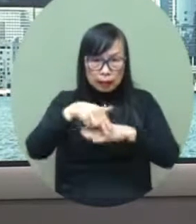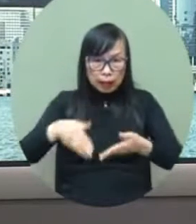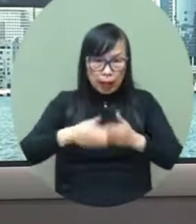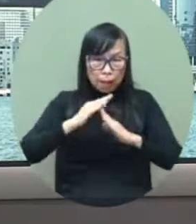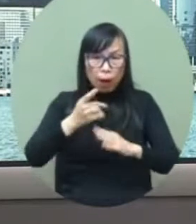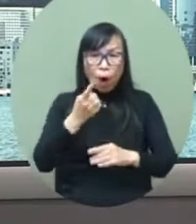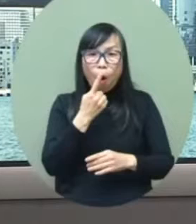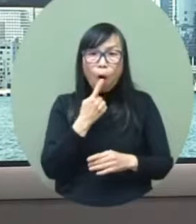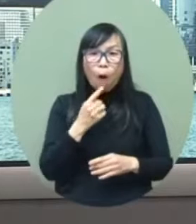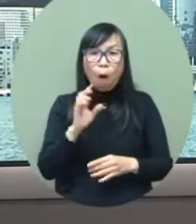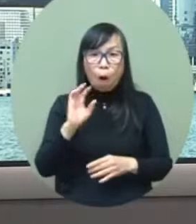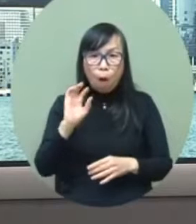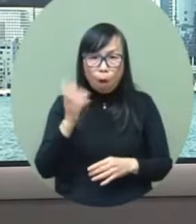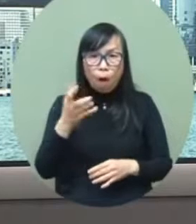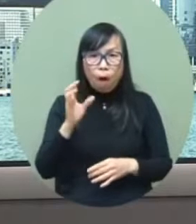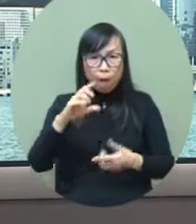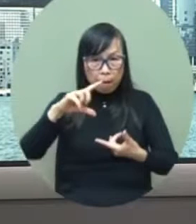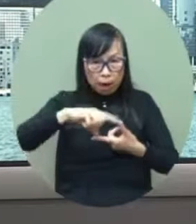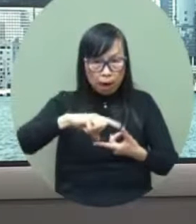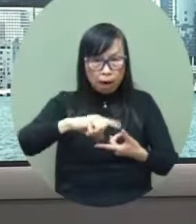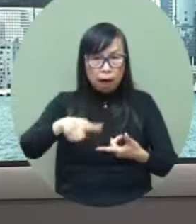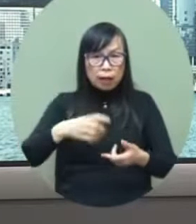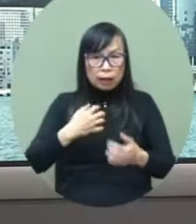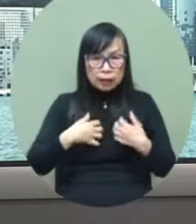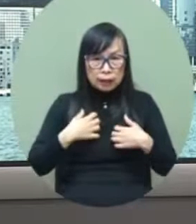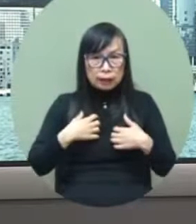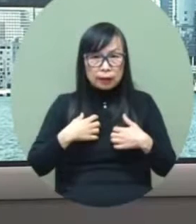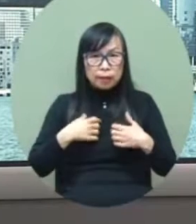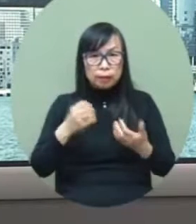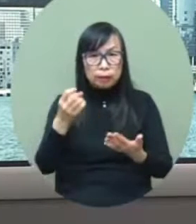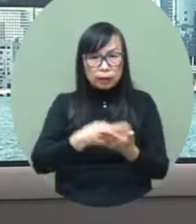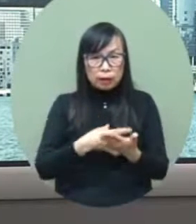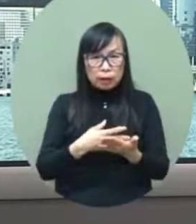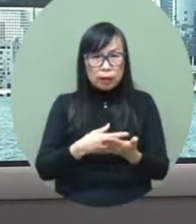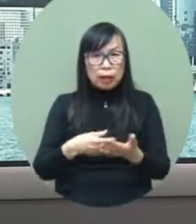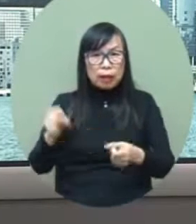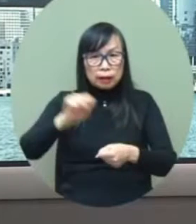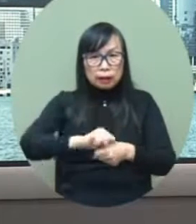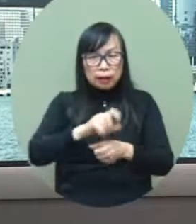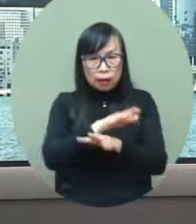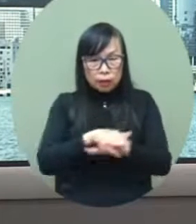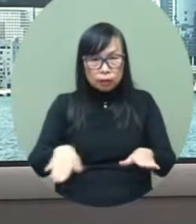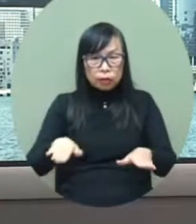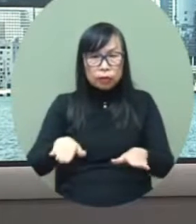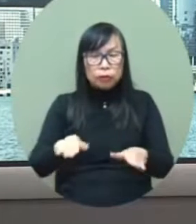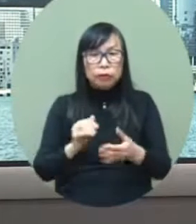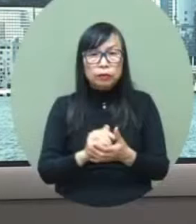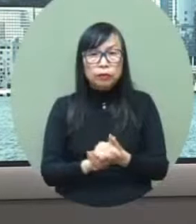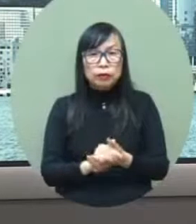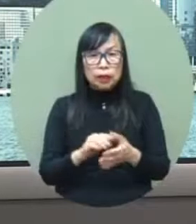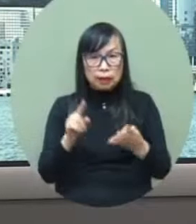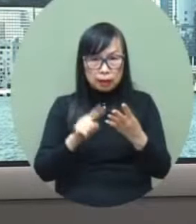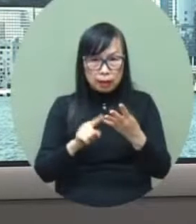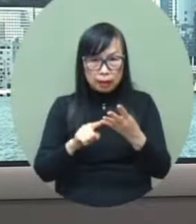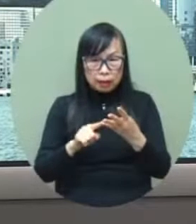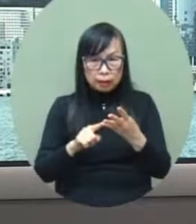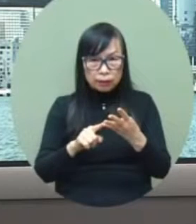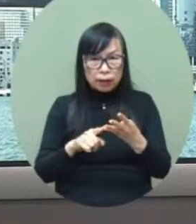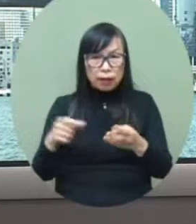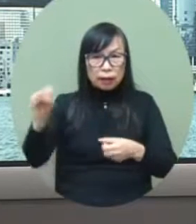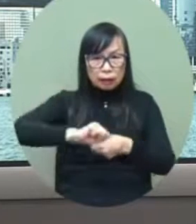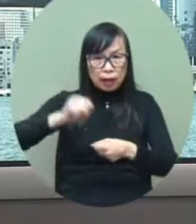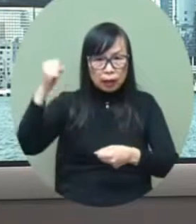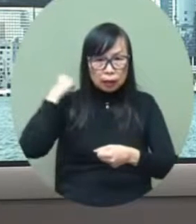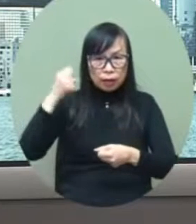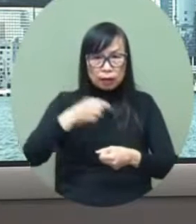response um system so that we could take various measures as necessary and also we have enhanced the